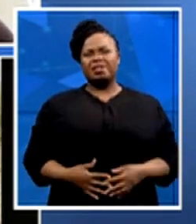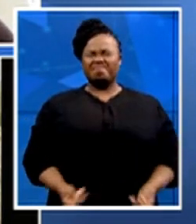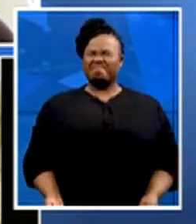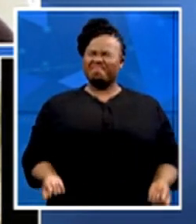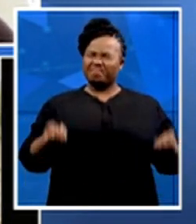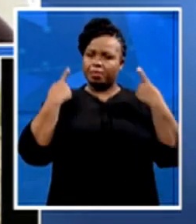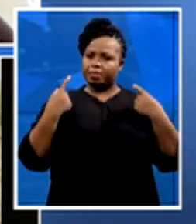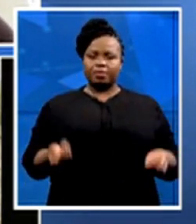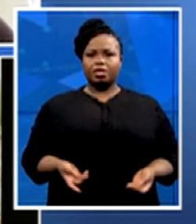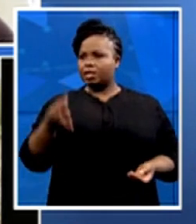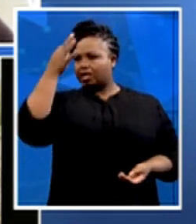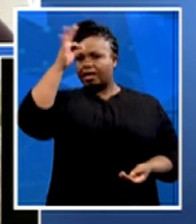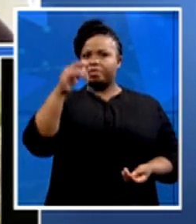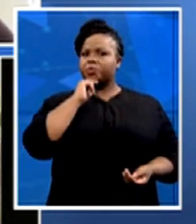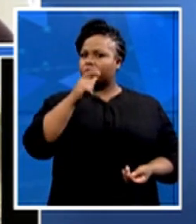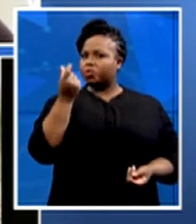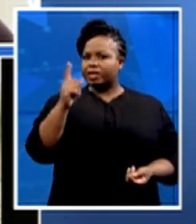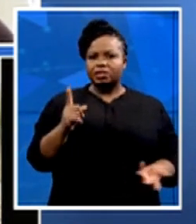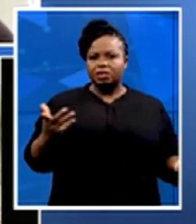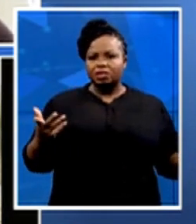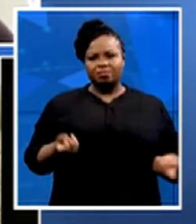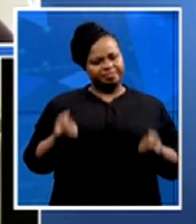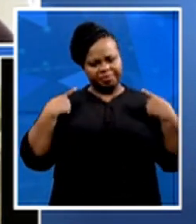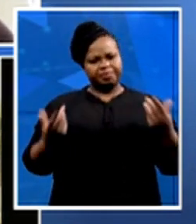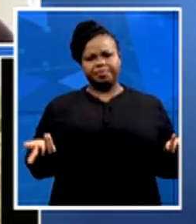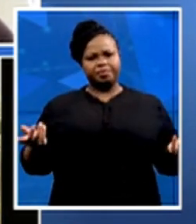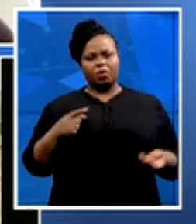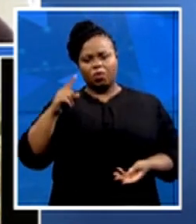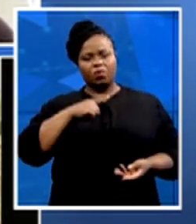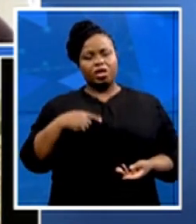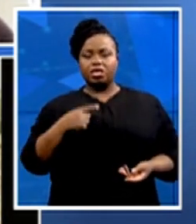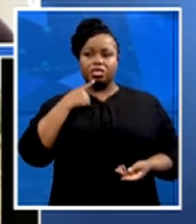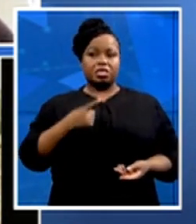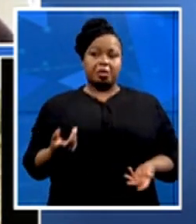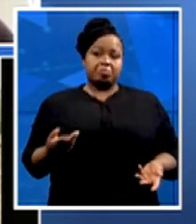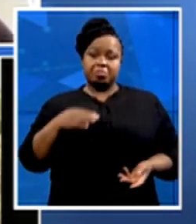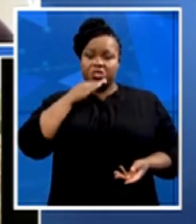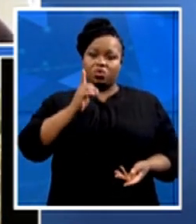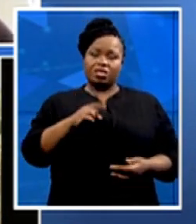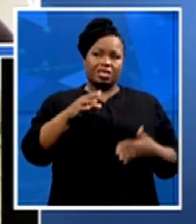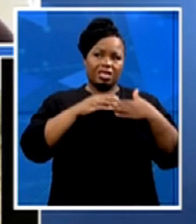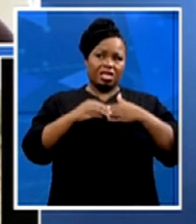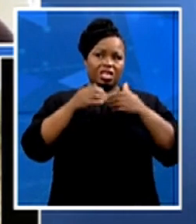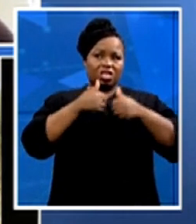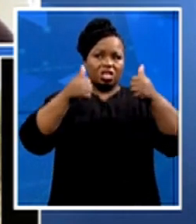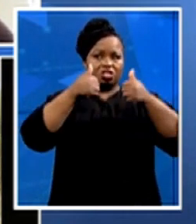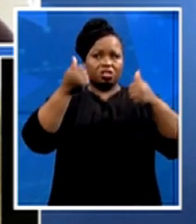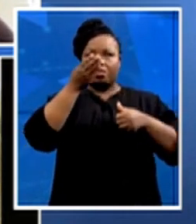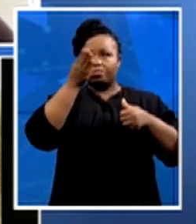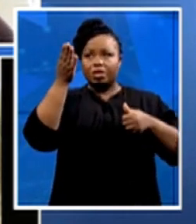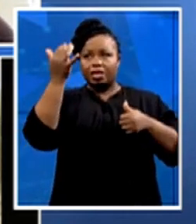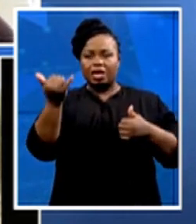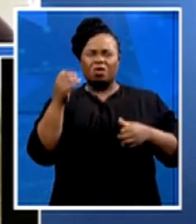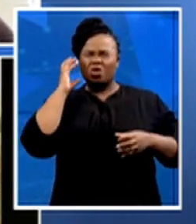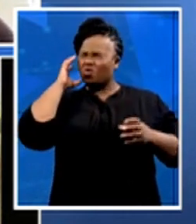It tells us that the leadership we have now, they are all confused on what to do with the